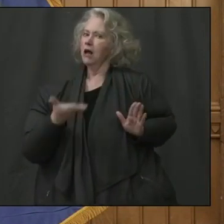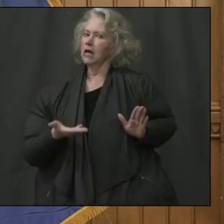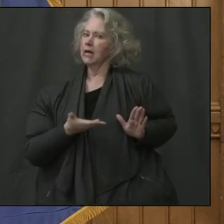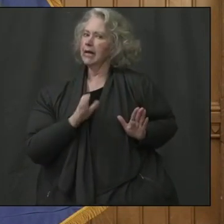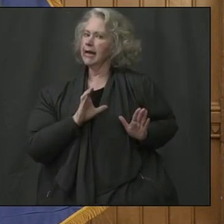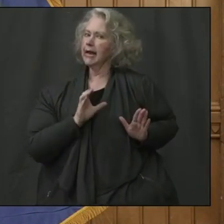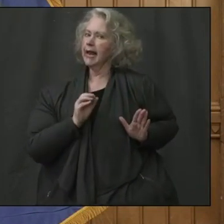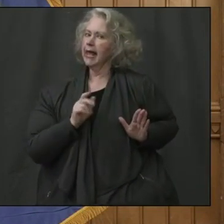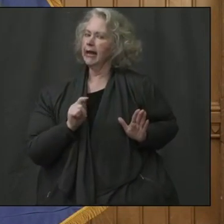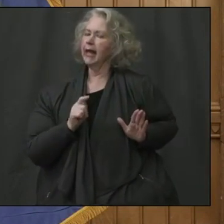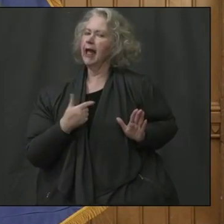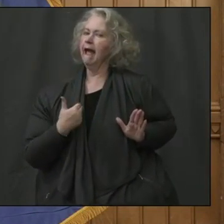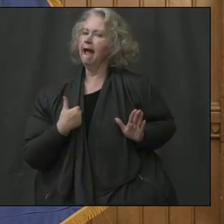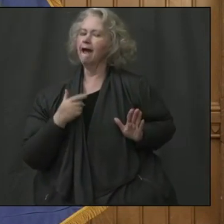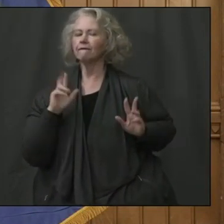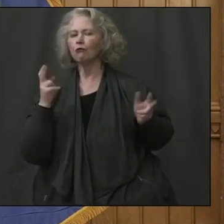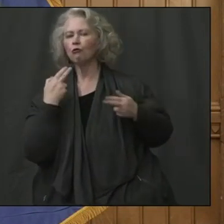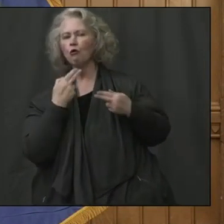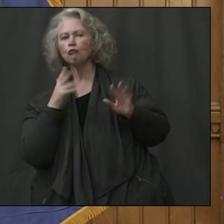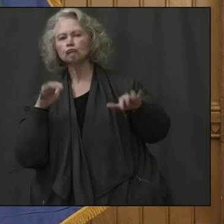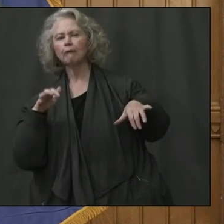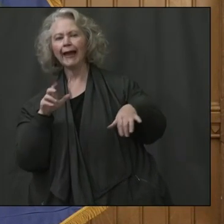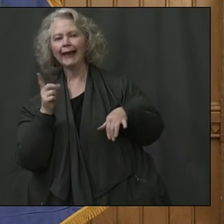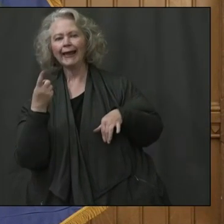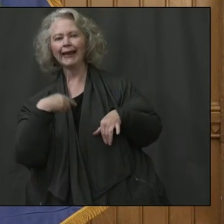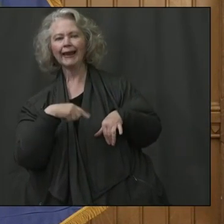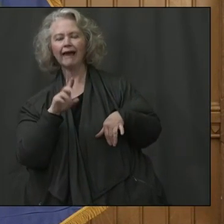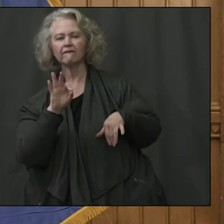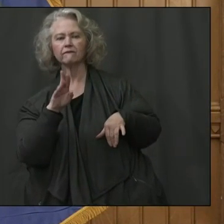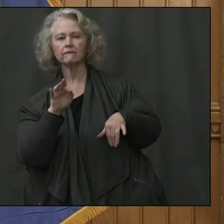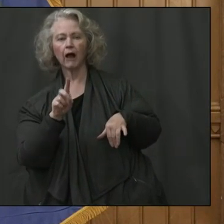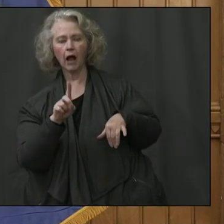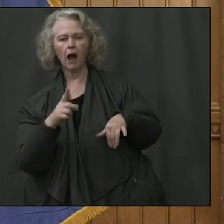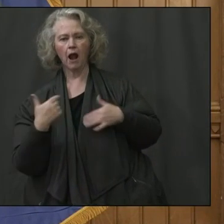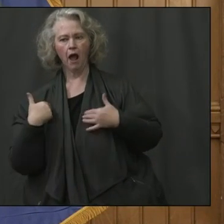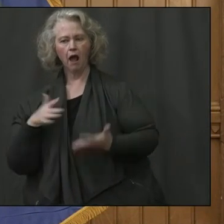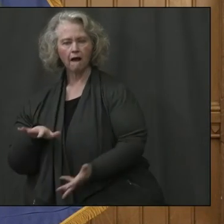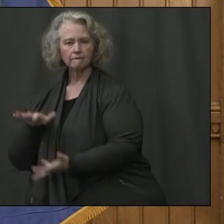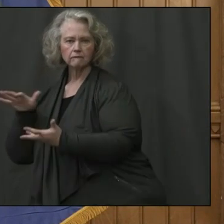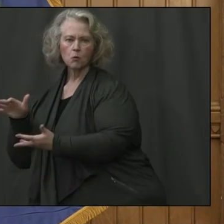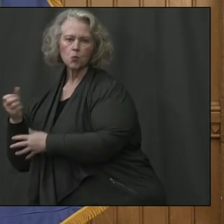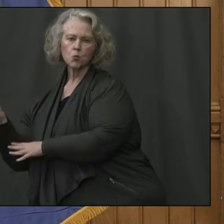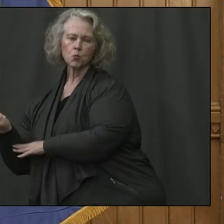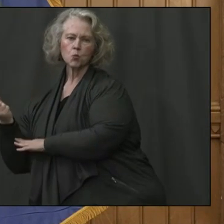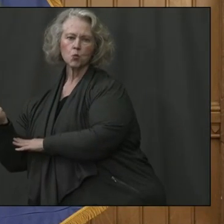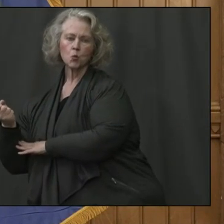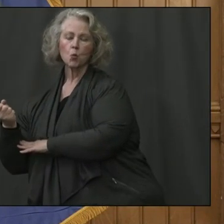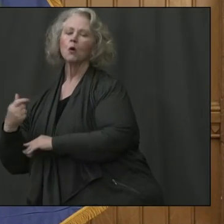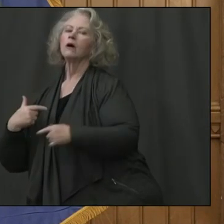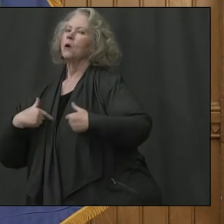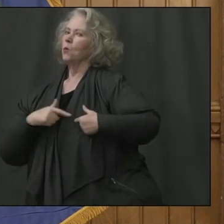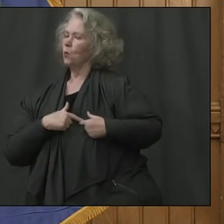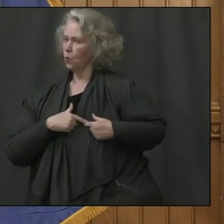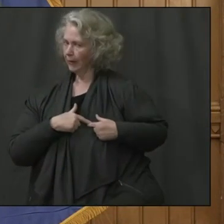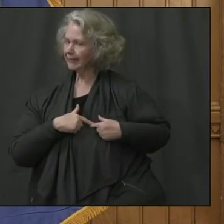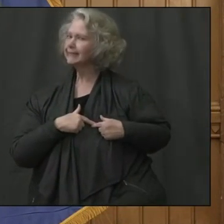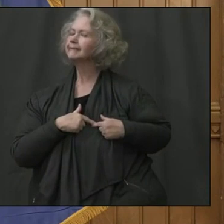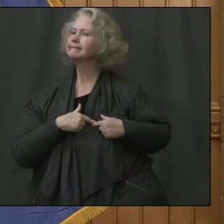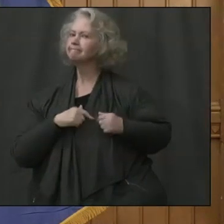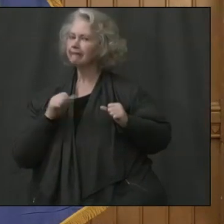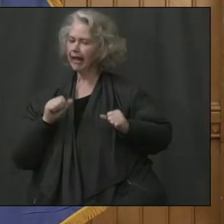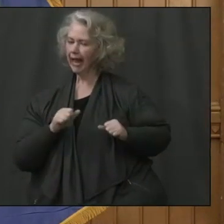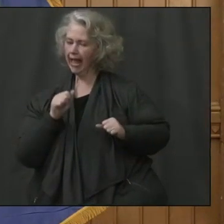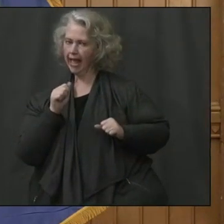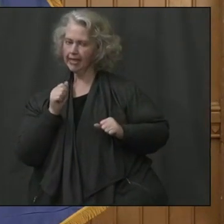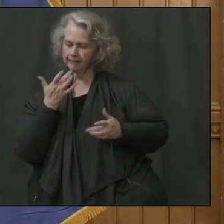um, has a rainy day fund and a, and a strong cash position, we've got, um, the wherewithal, at least through the end of